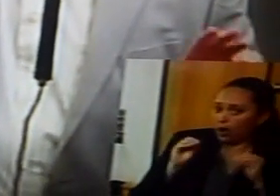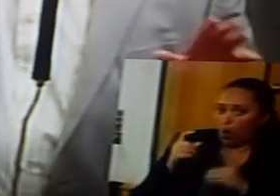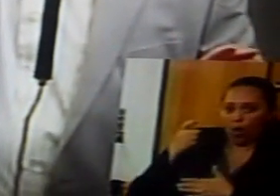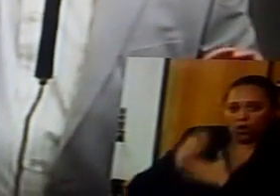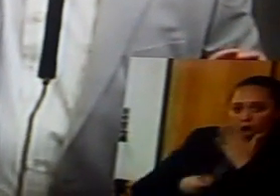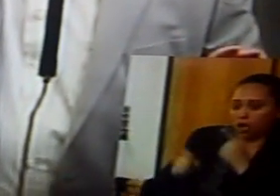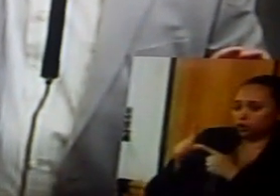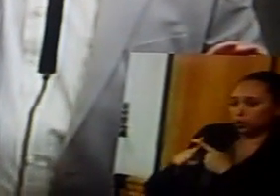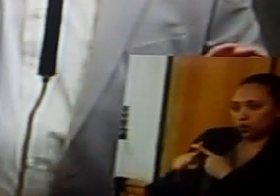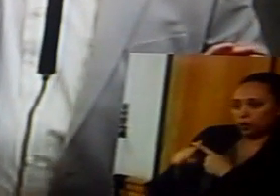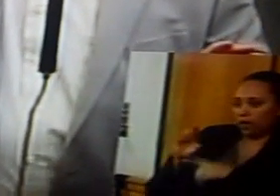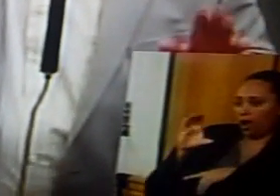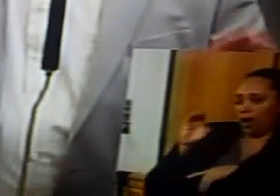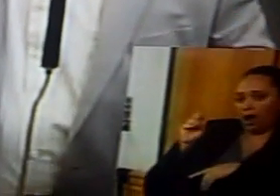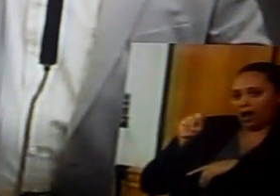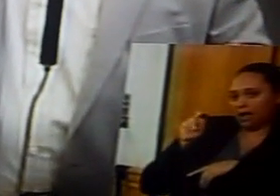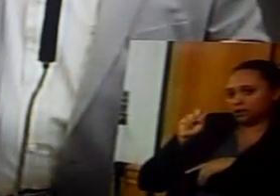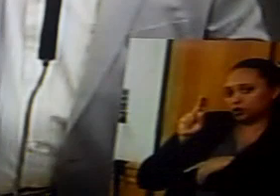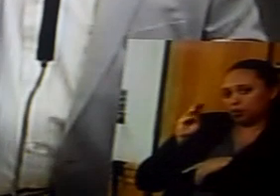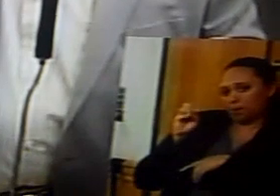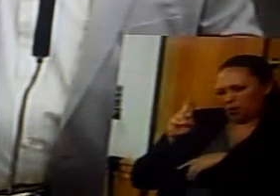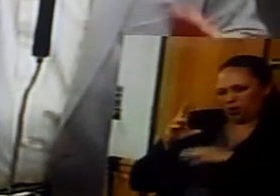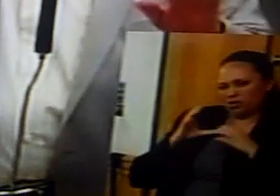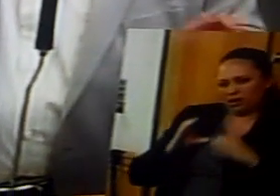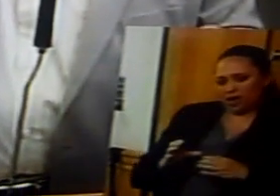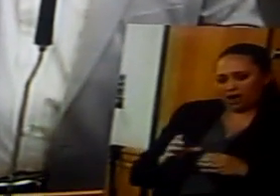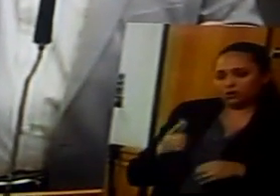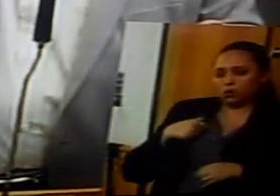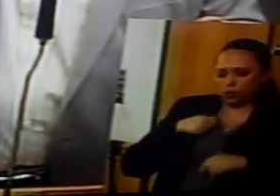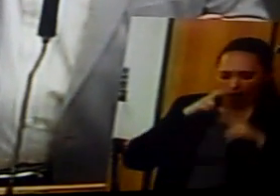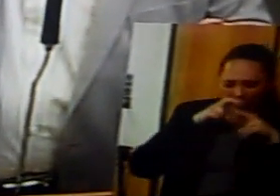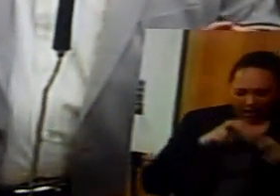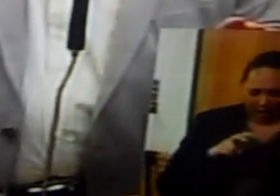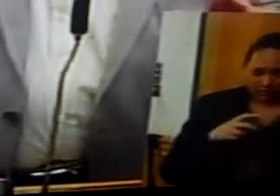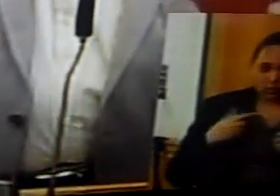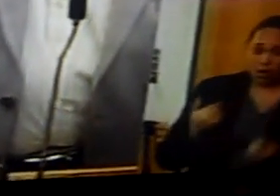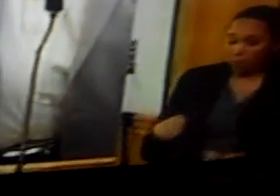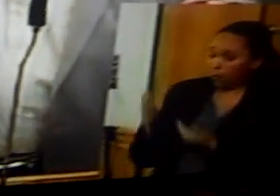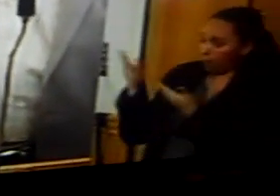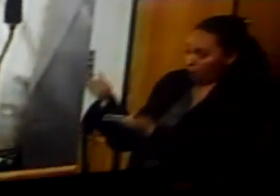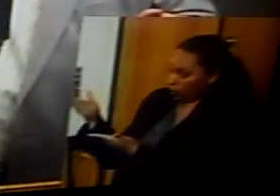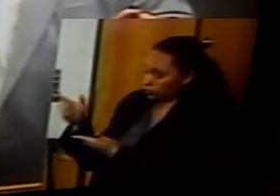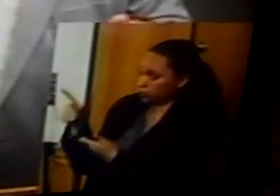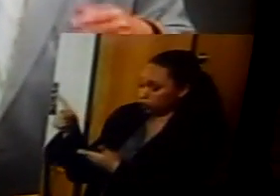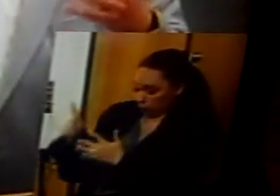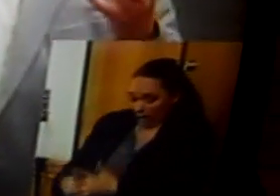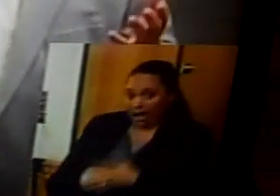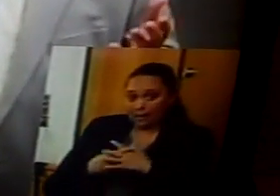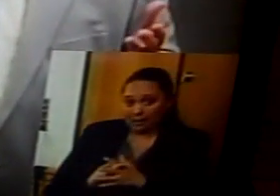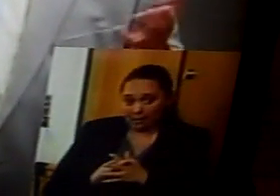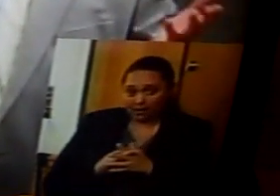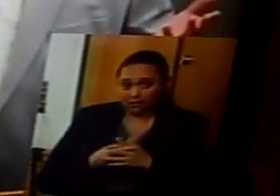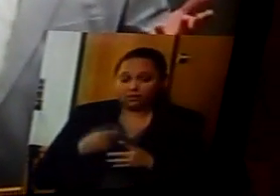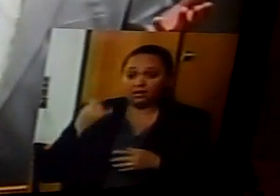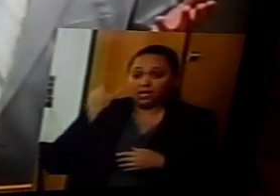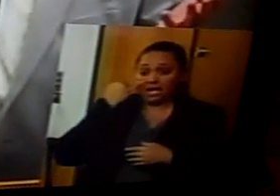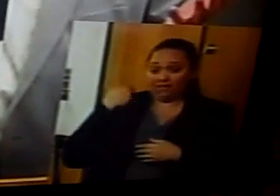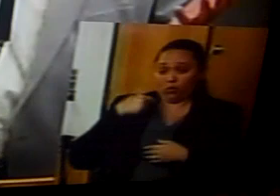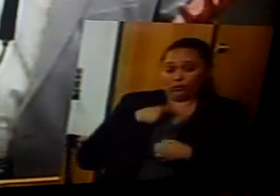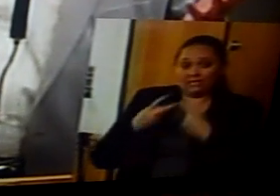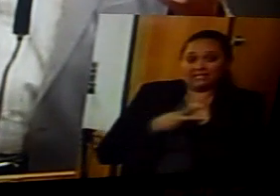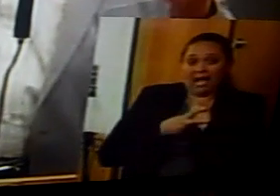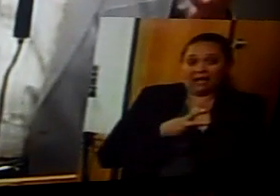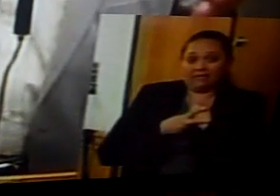the consumer or to the client. We analyze. We propose. You implement. If we save, we share.